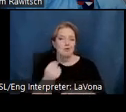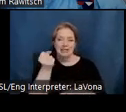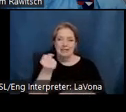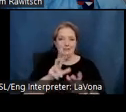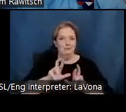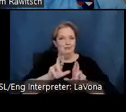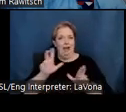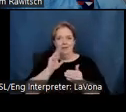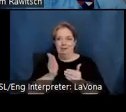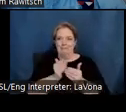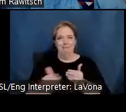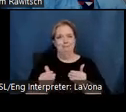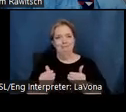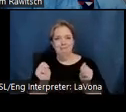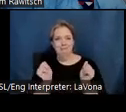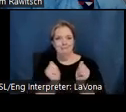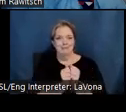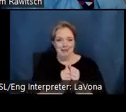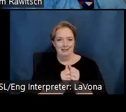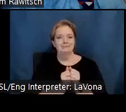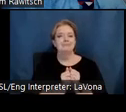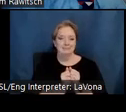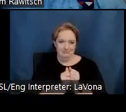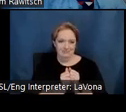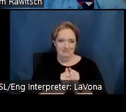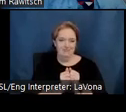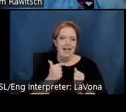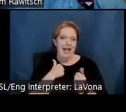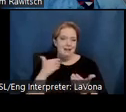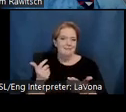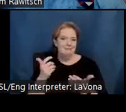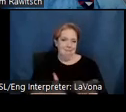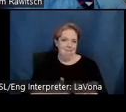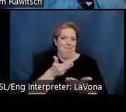the next phase of their lives, which included a new baby boy.